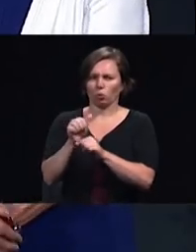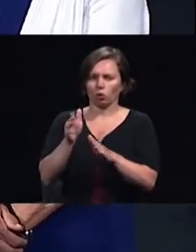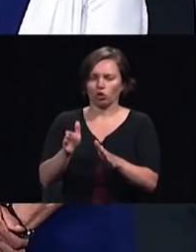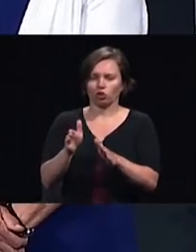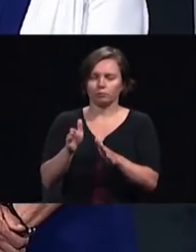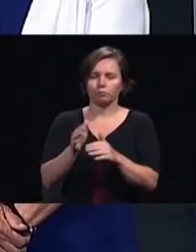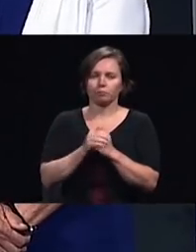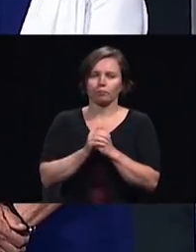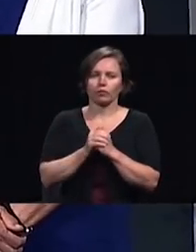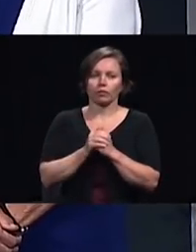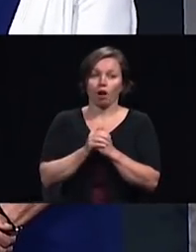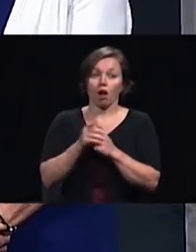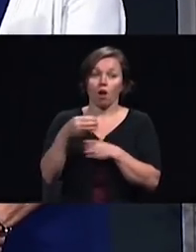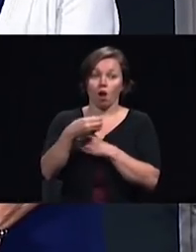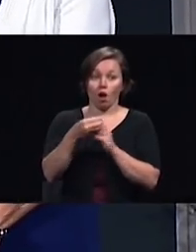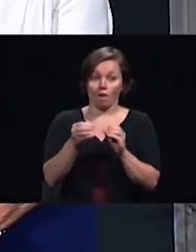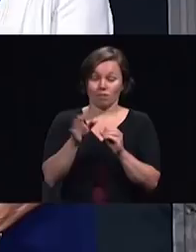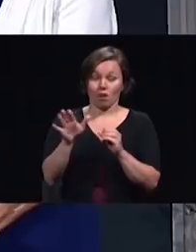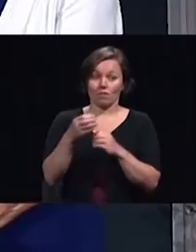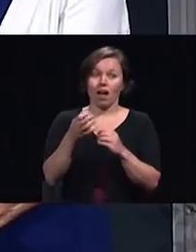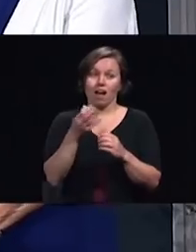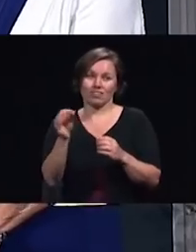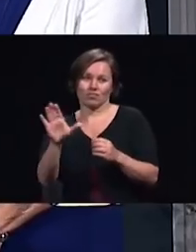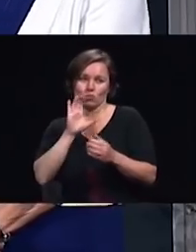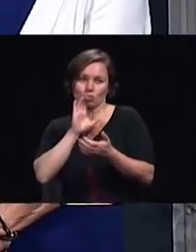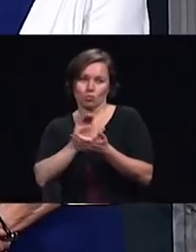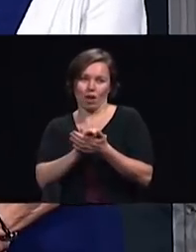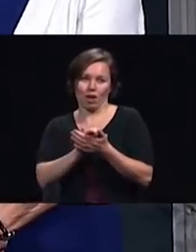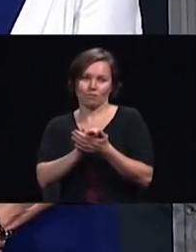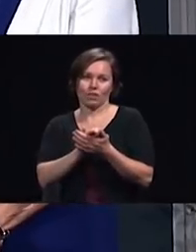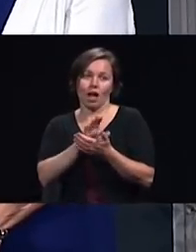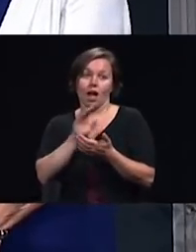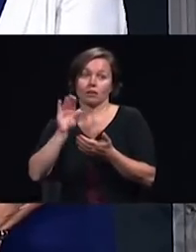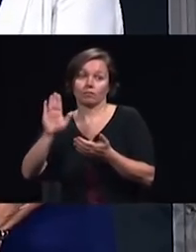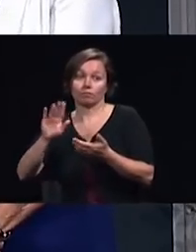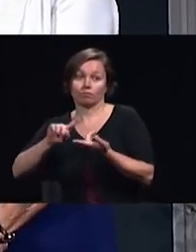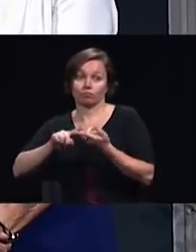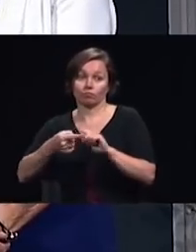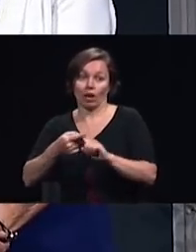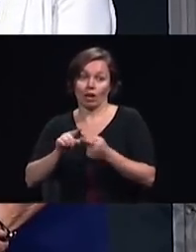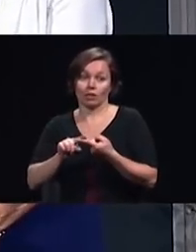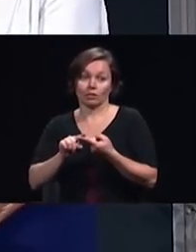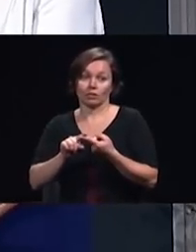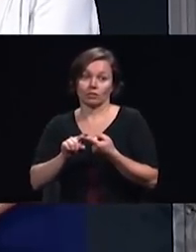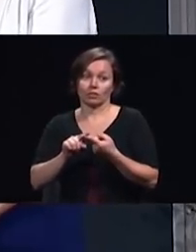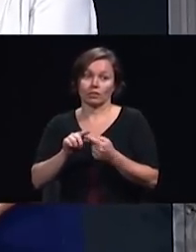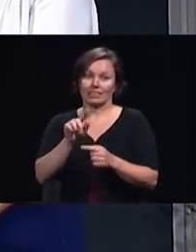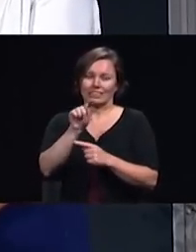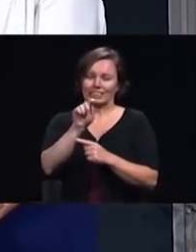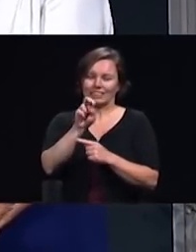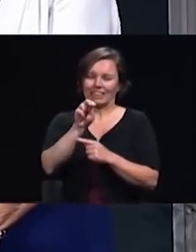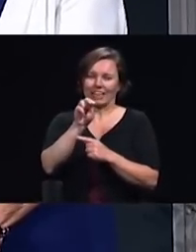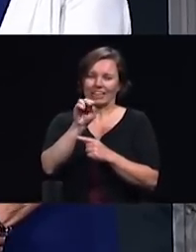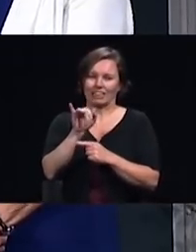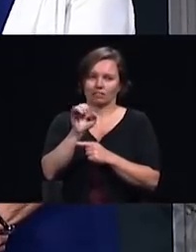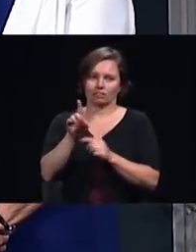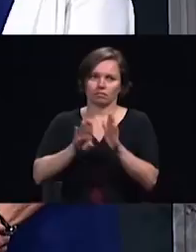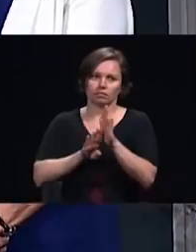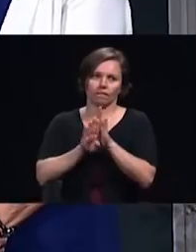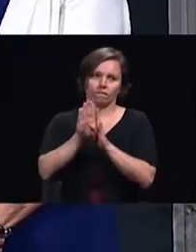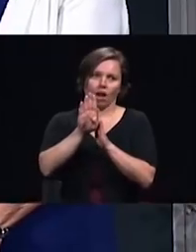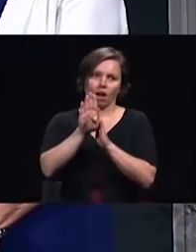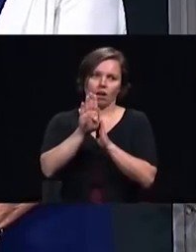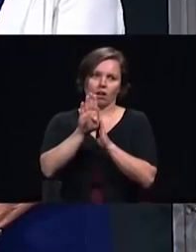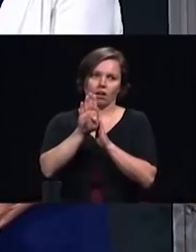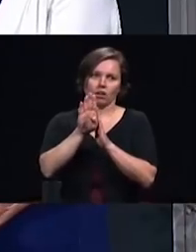and his wife our good friend Tini they've developed a wonderful outpost training center if I